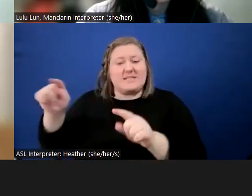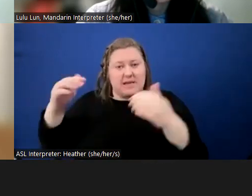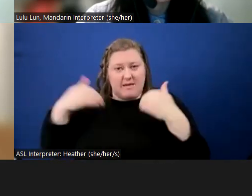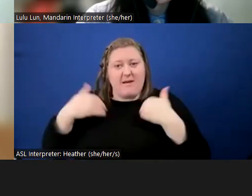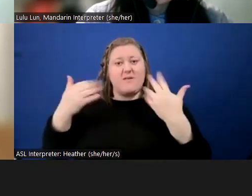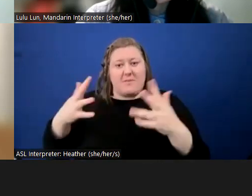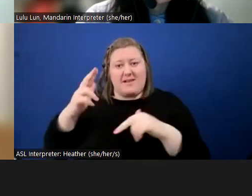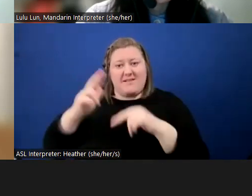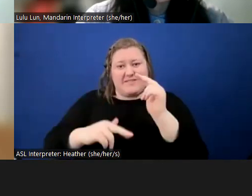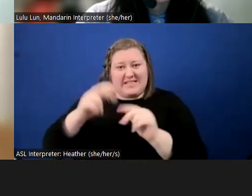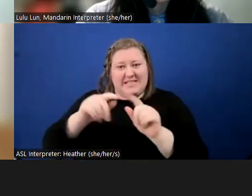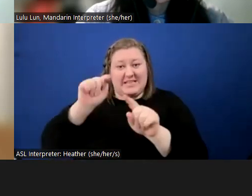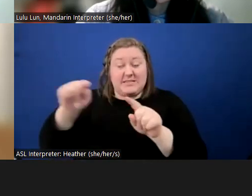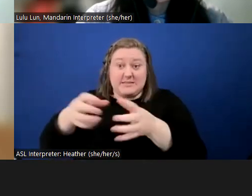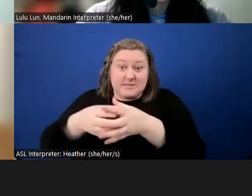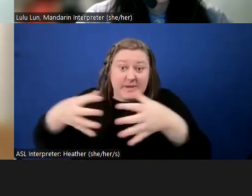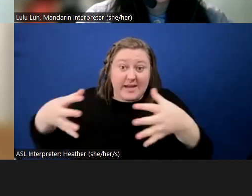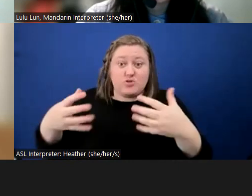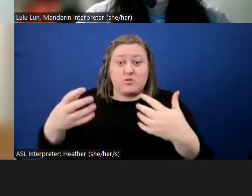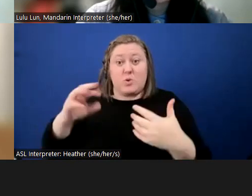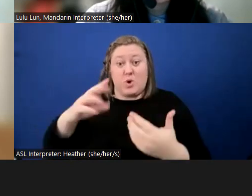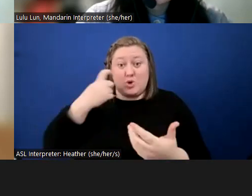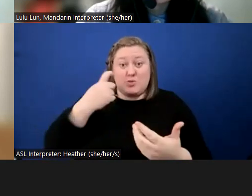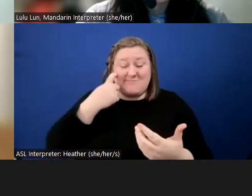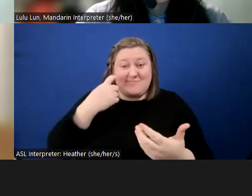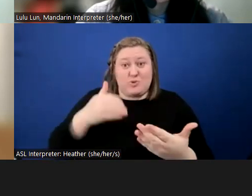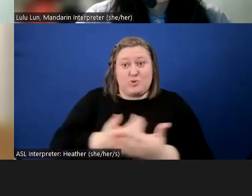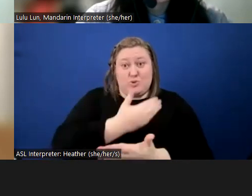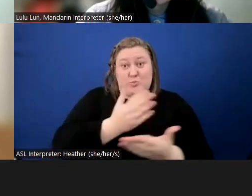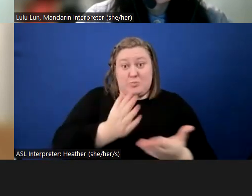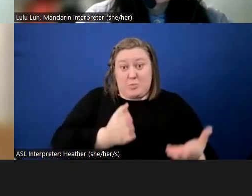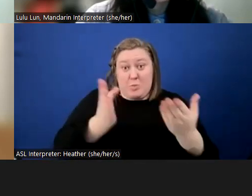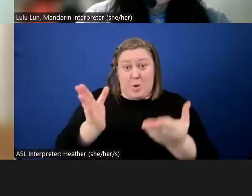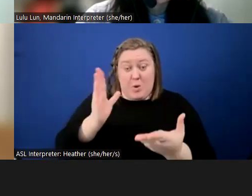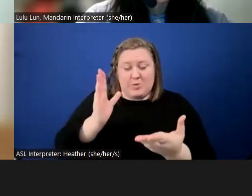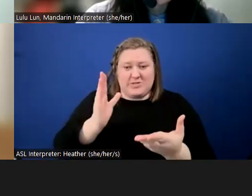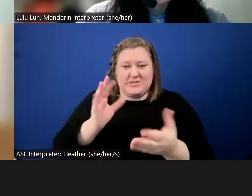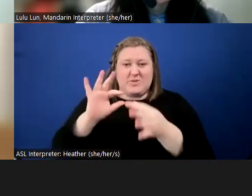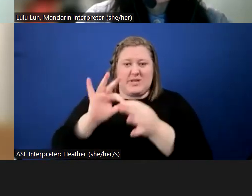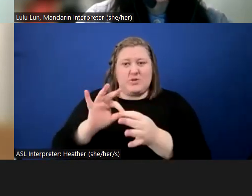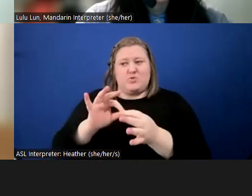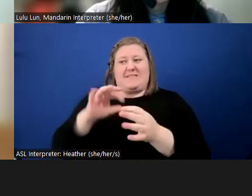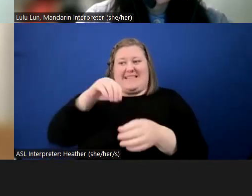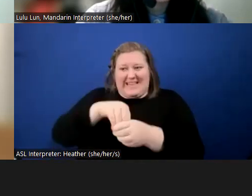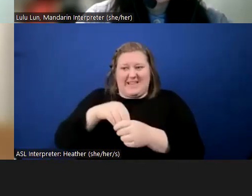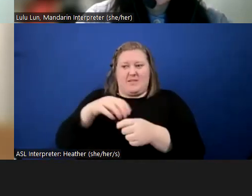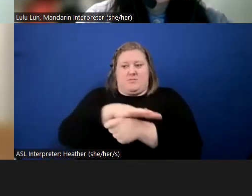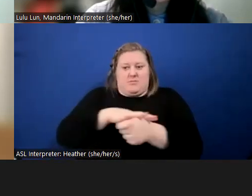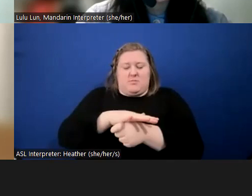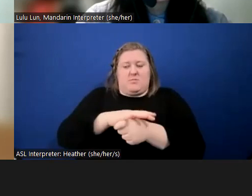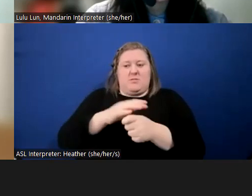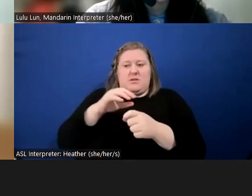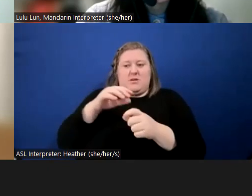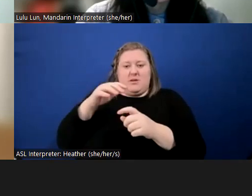facility expansions or new ones being proposed in environmental justice populations throughout the Commonwealth.